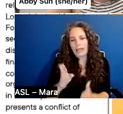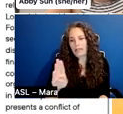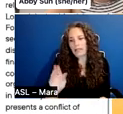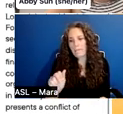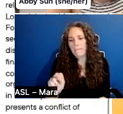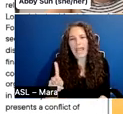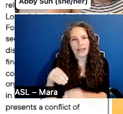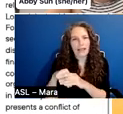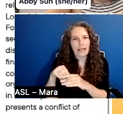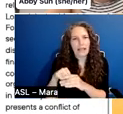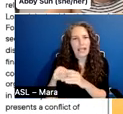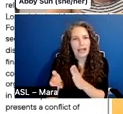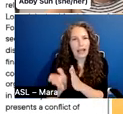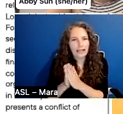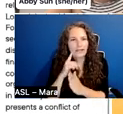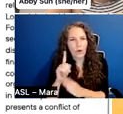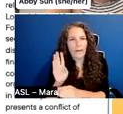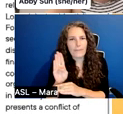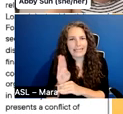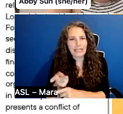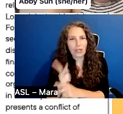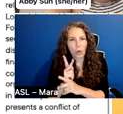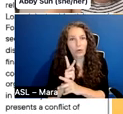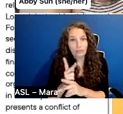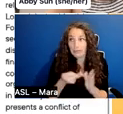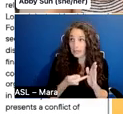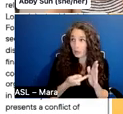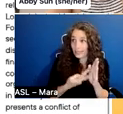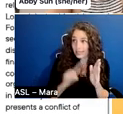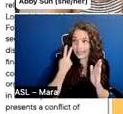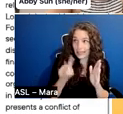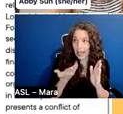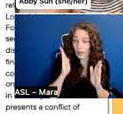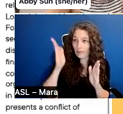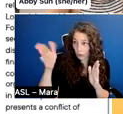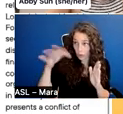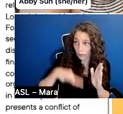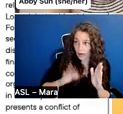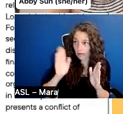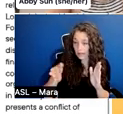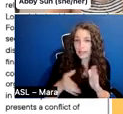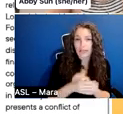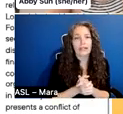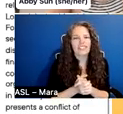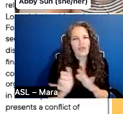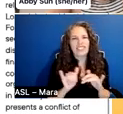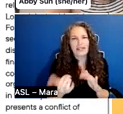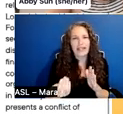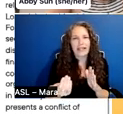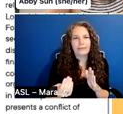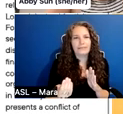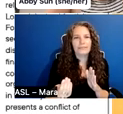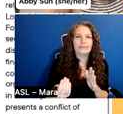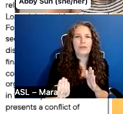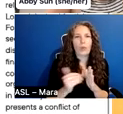further future profits. It's kind of like remortgaging your house, for example. Um, so I'm